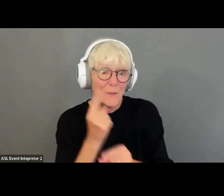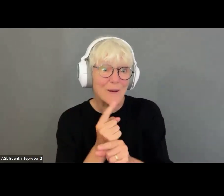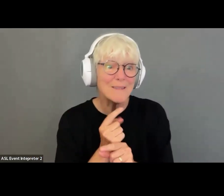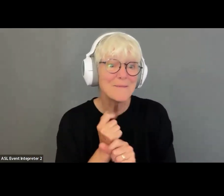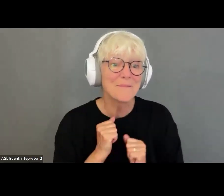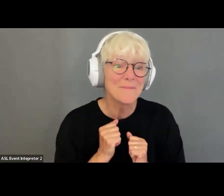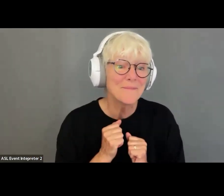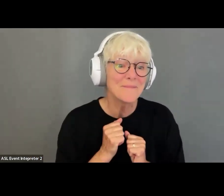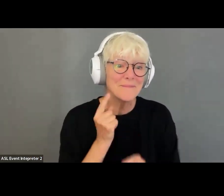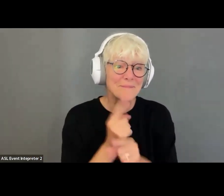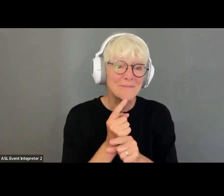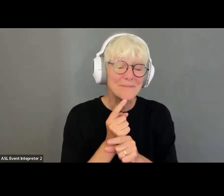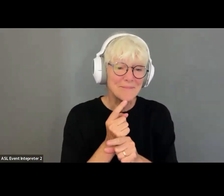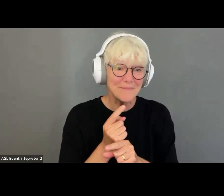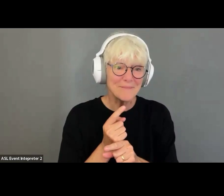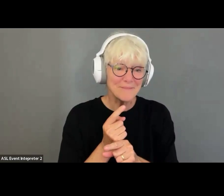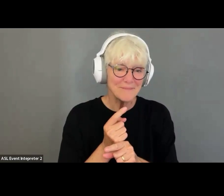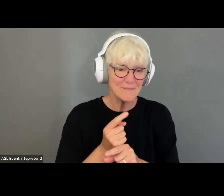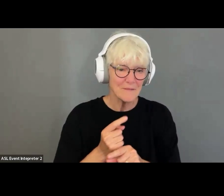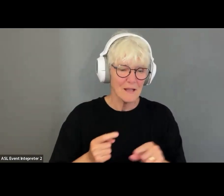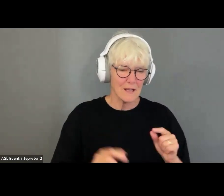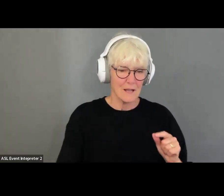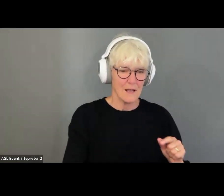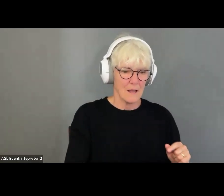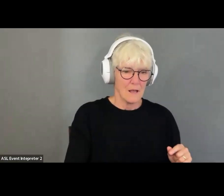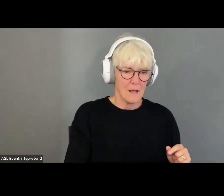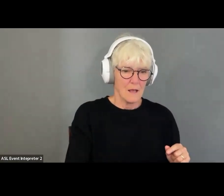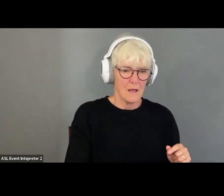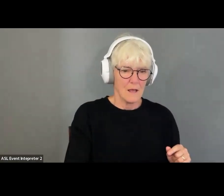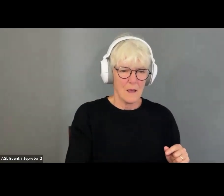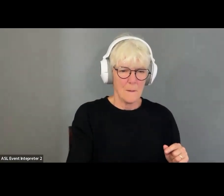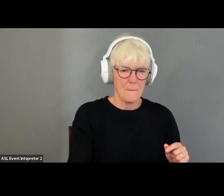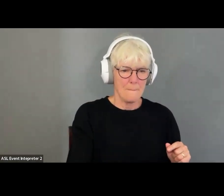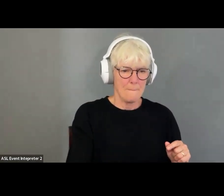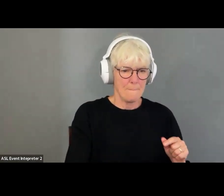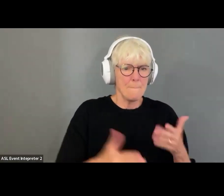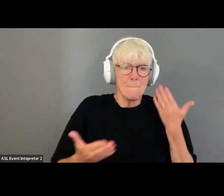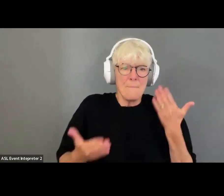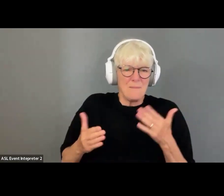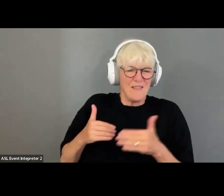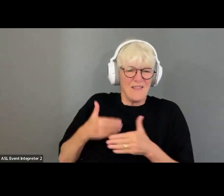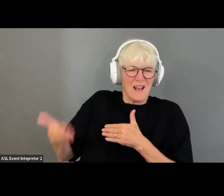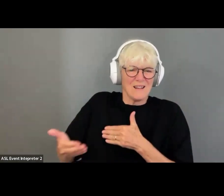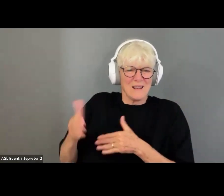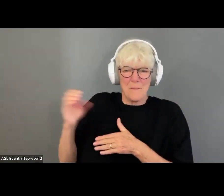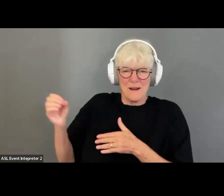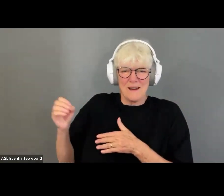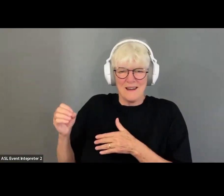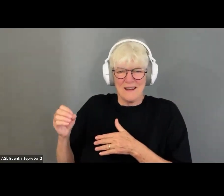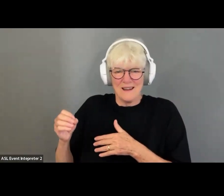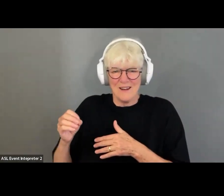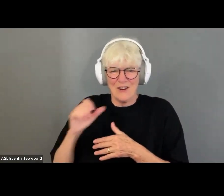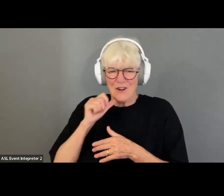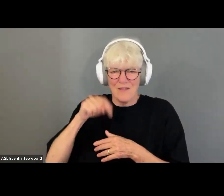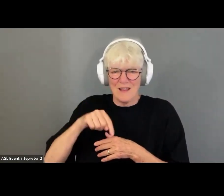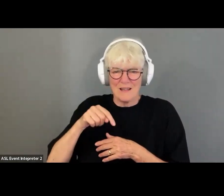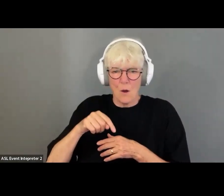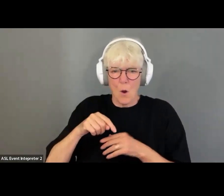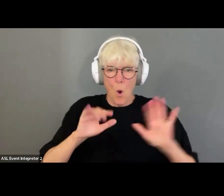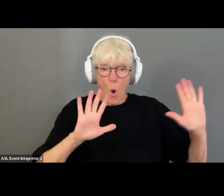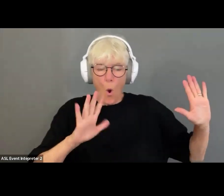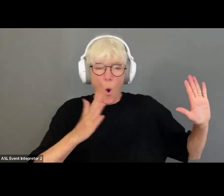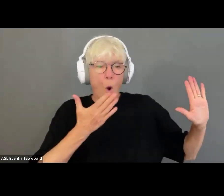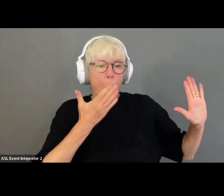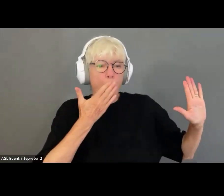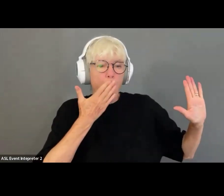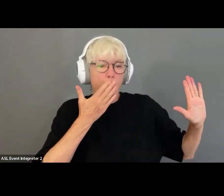Is that what we're doing? Uh, that might be for the next company. Sorry. I think that's for something. I was, I thought